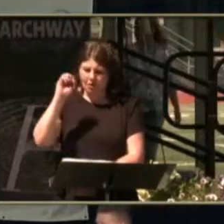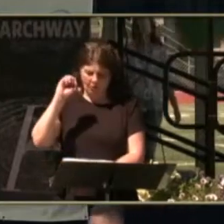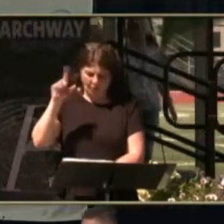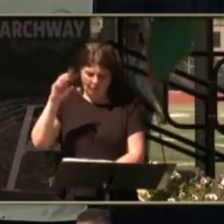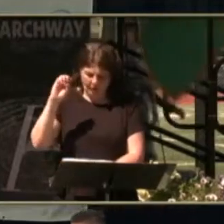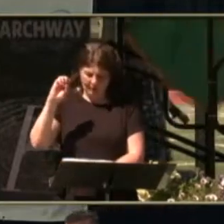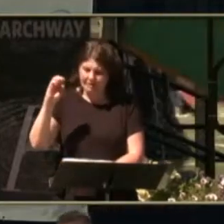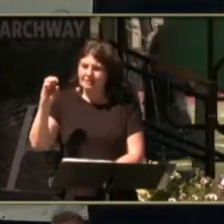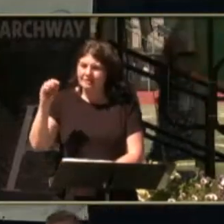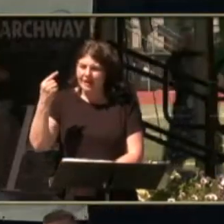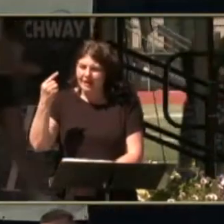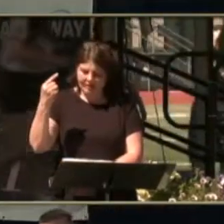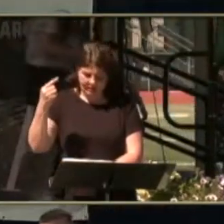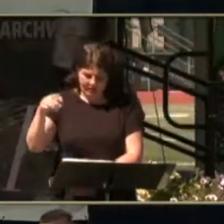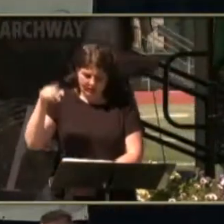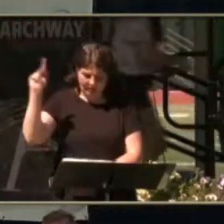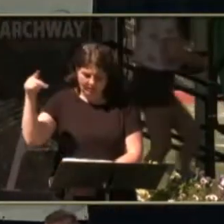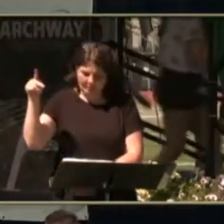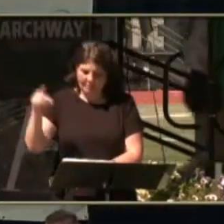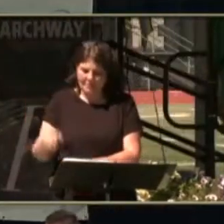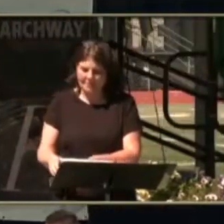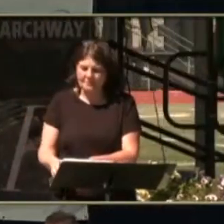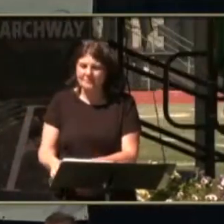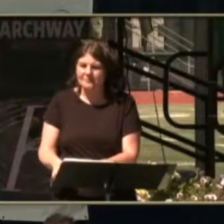Ole Prokopenko